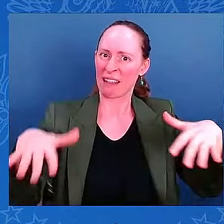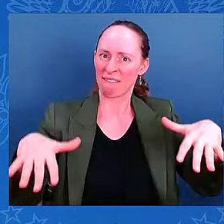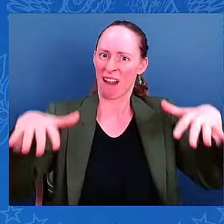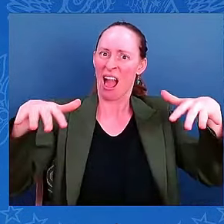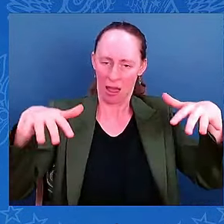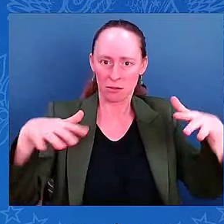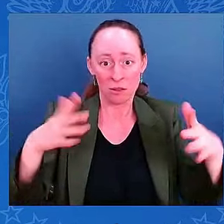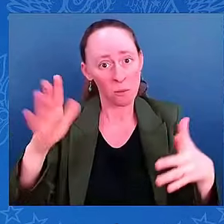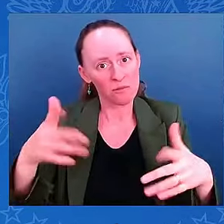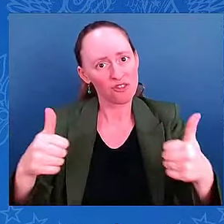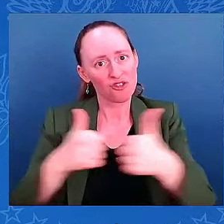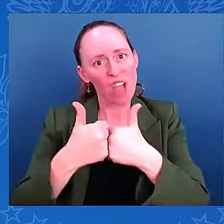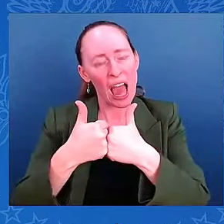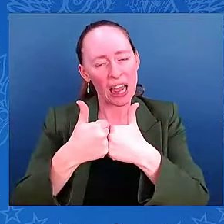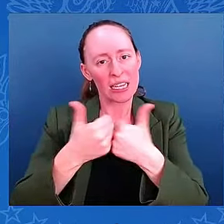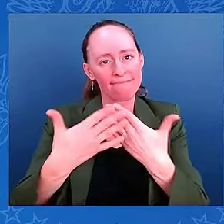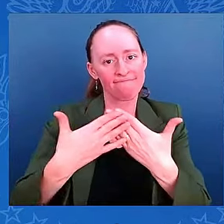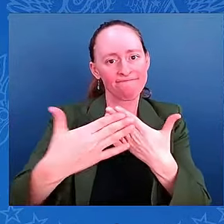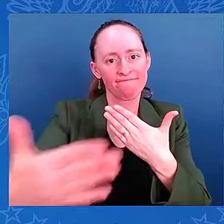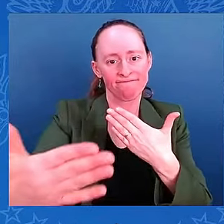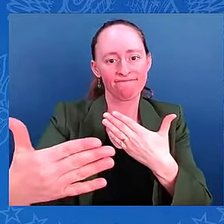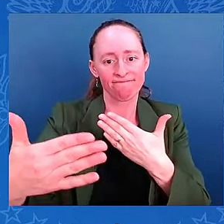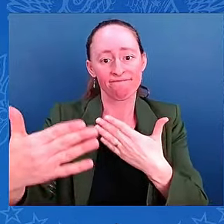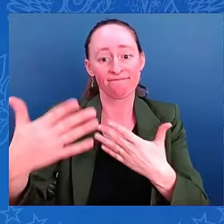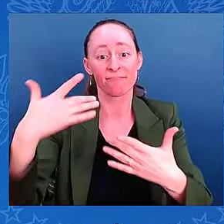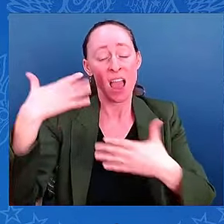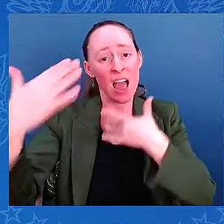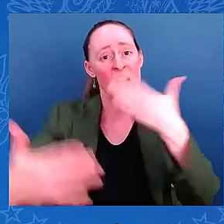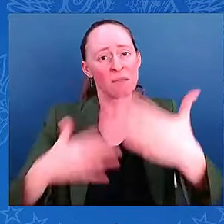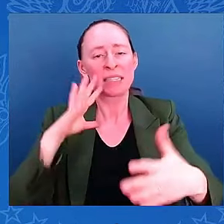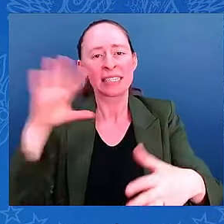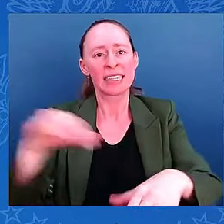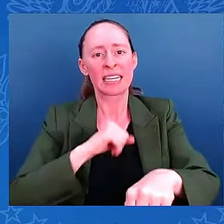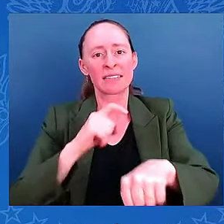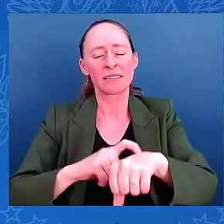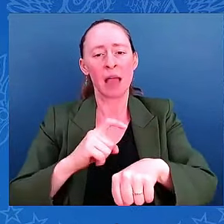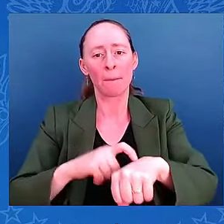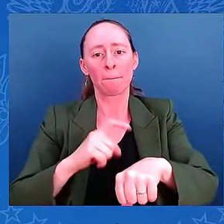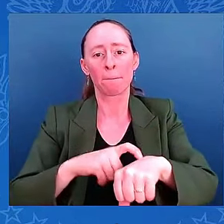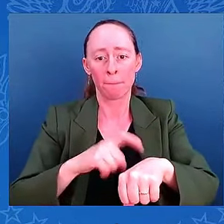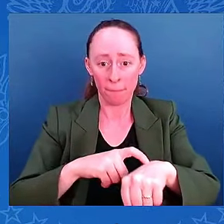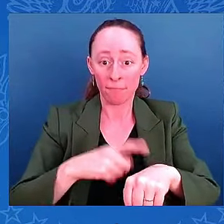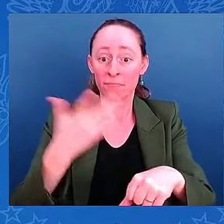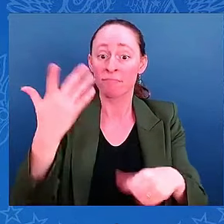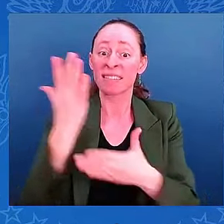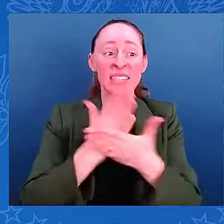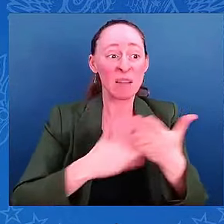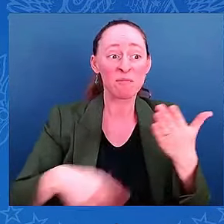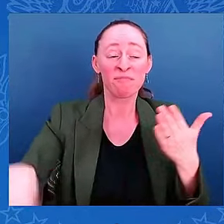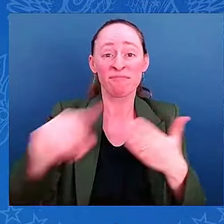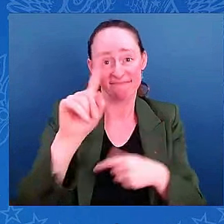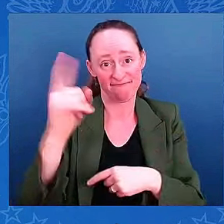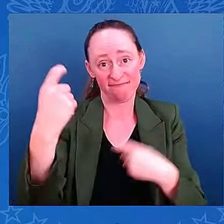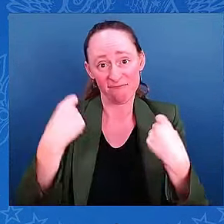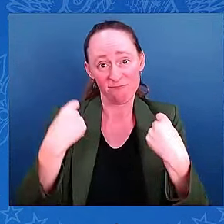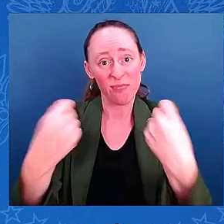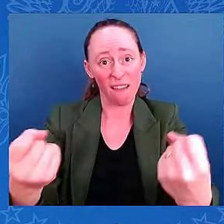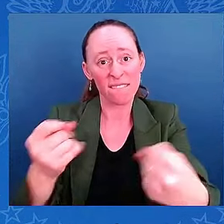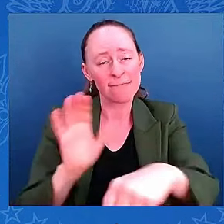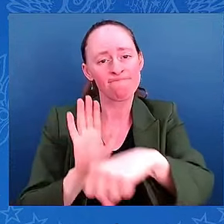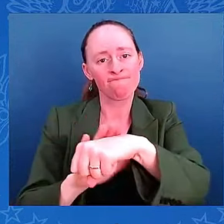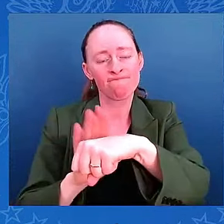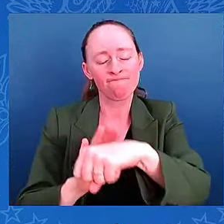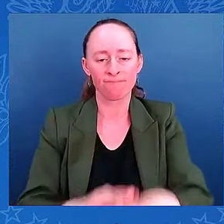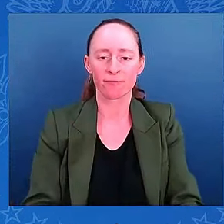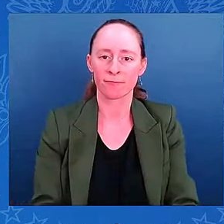and recovery efforts as some of the roads will be pretty impassable. So, you know, I was looking at this, Mr. President, Madam Vice President. Yesterday, I said the